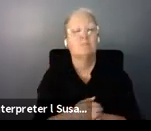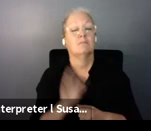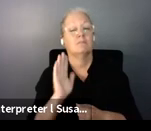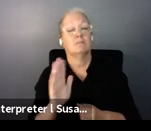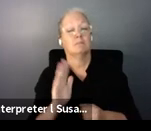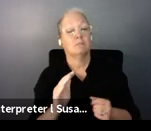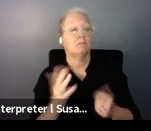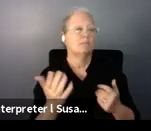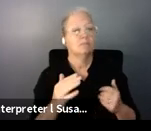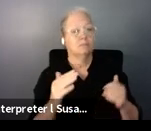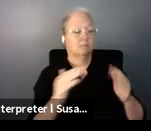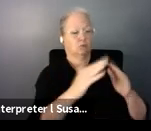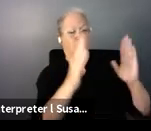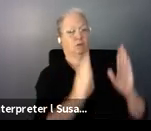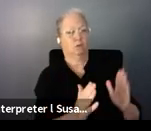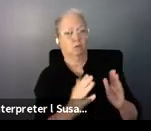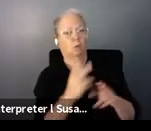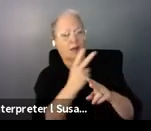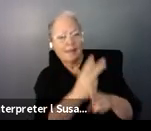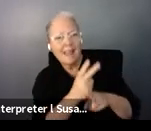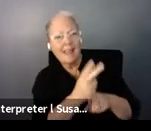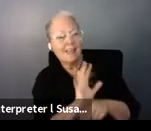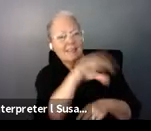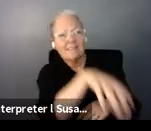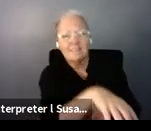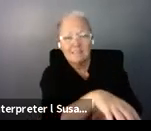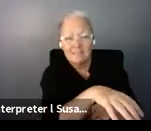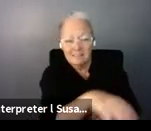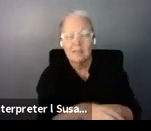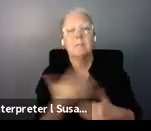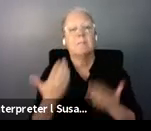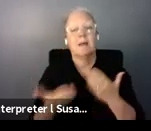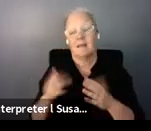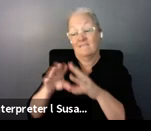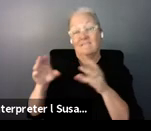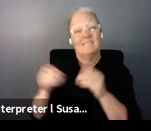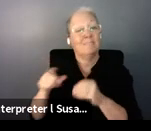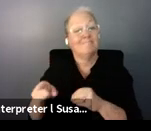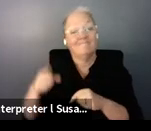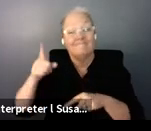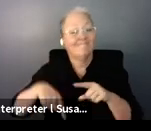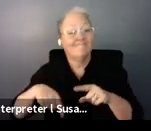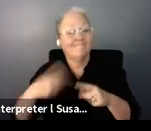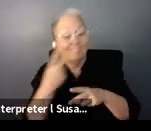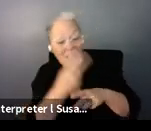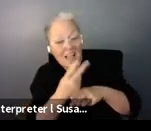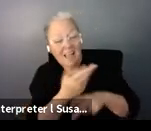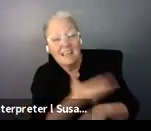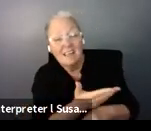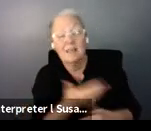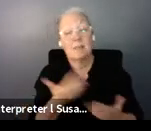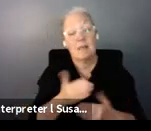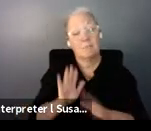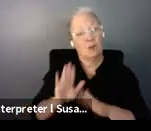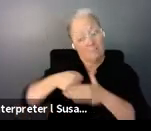children for whom families cannot support and i mean both in terms of biological extended